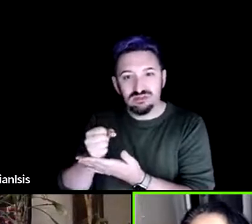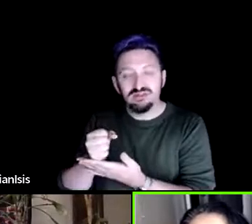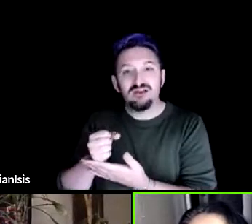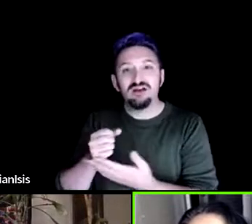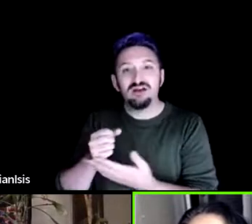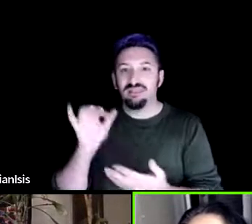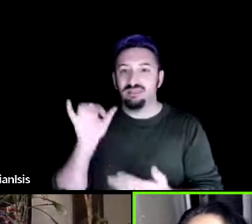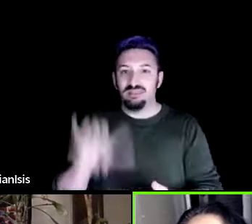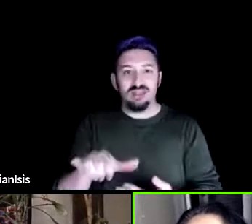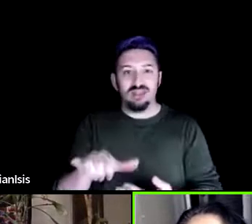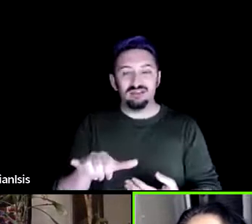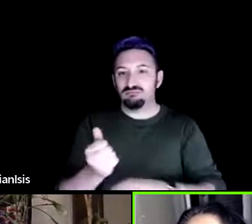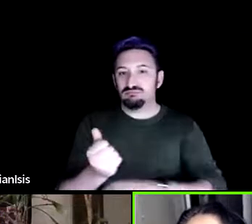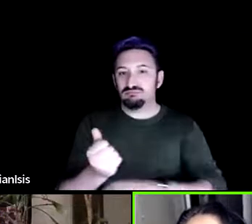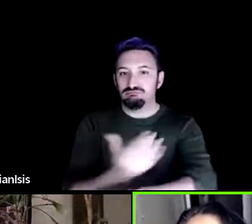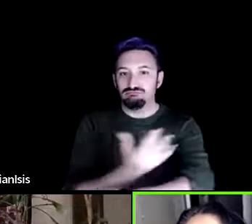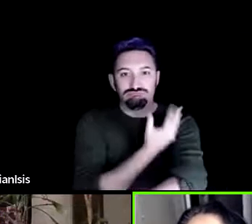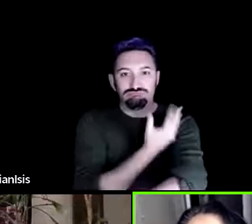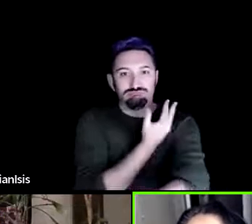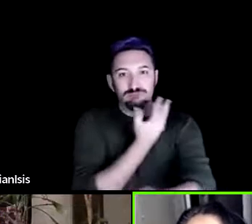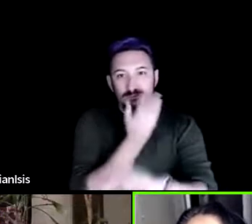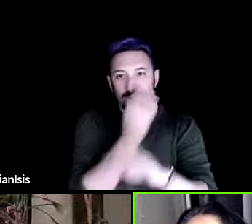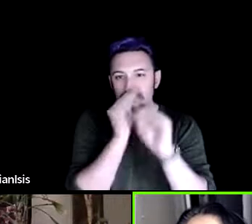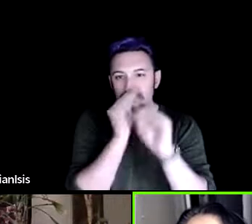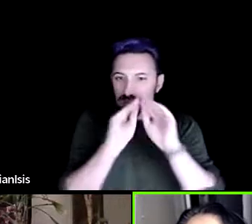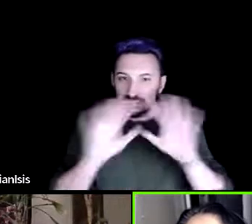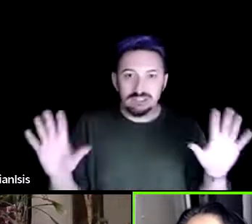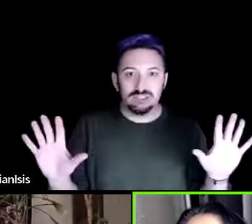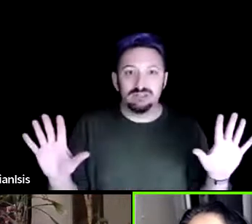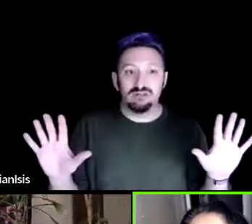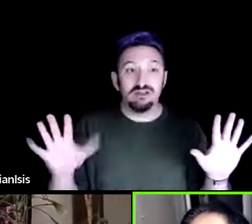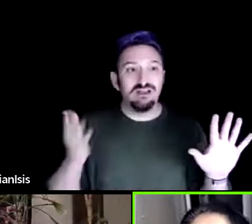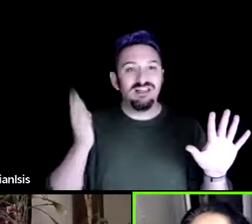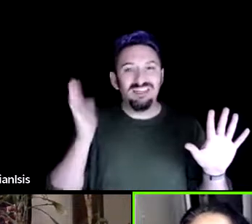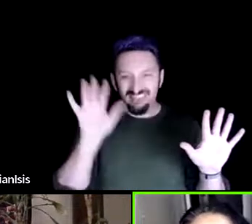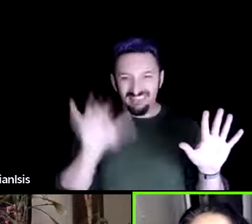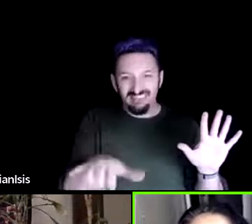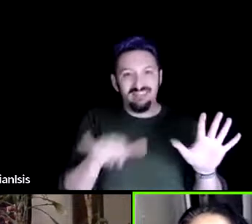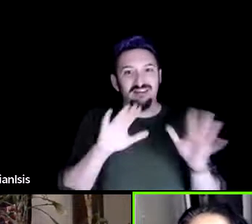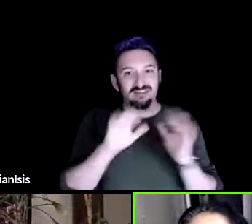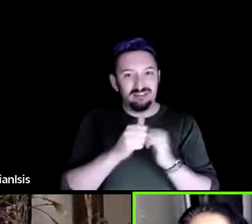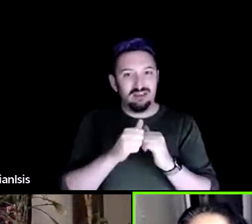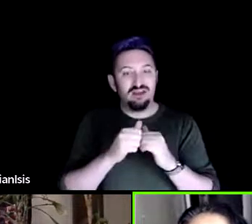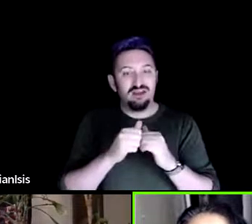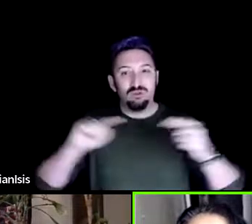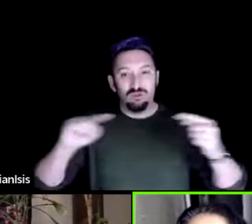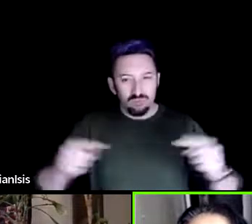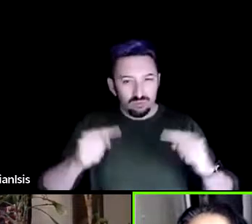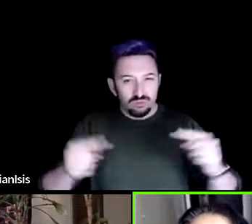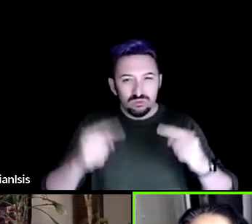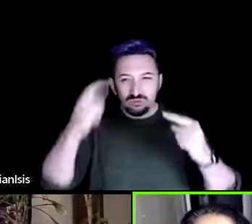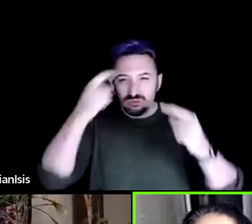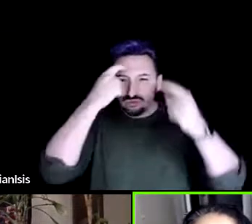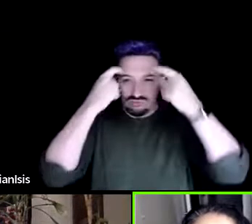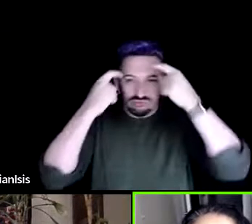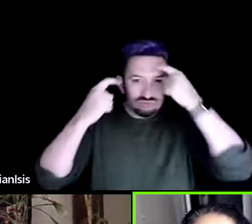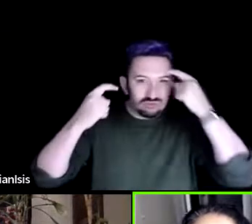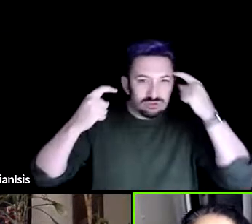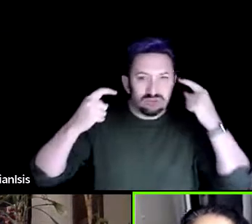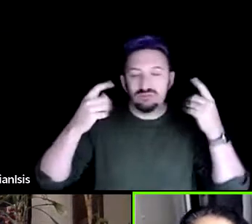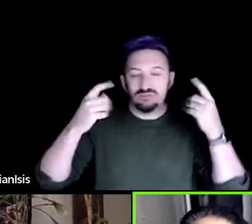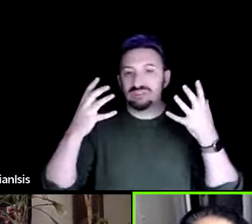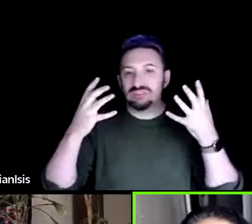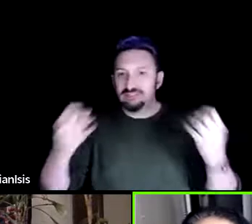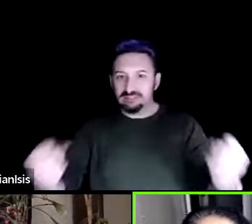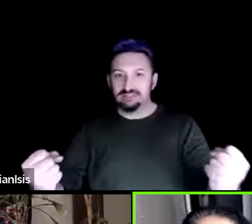the wounds of all the all the horrible things that have happened and it's so simple uh penny